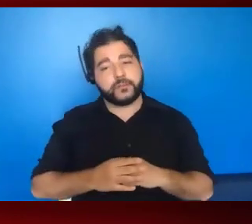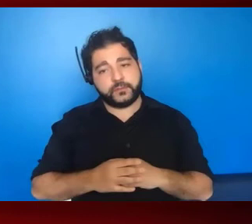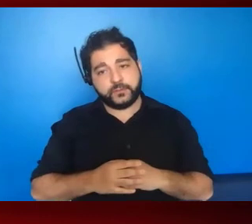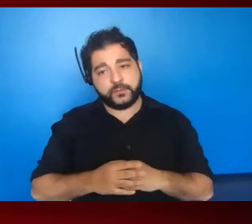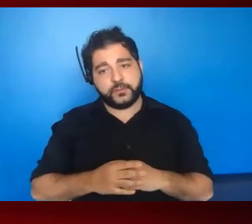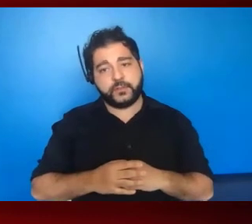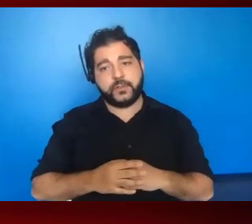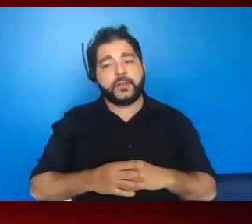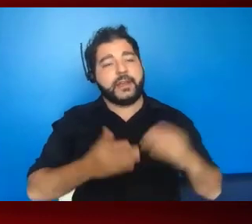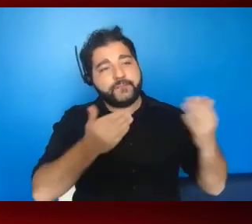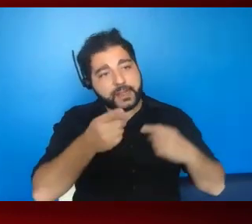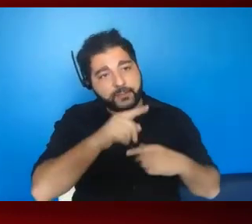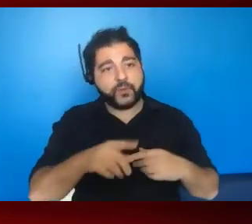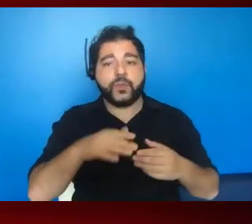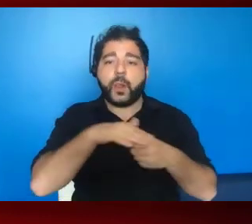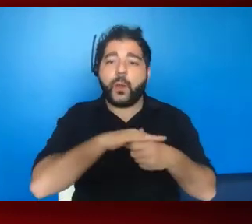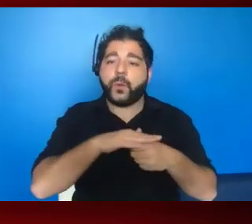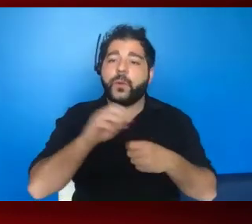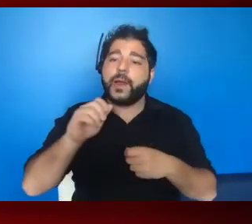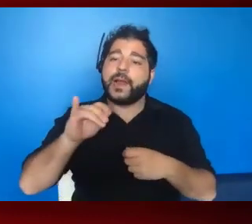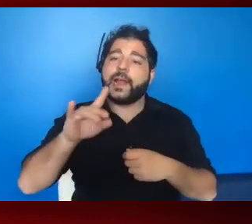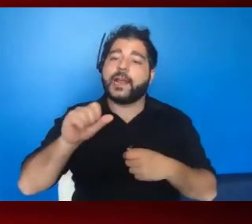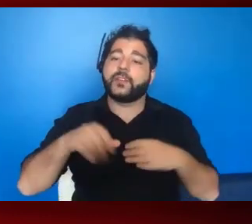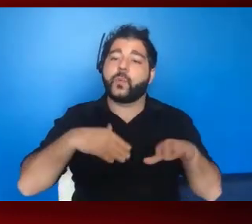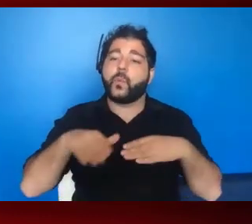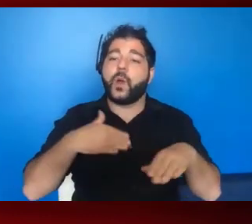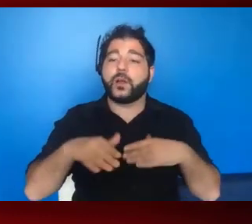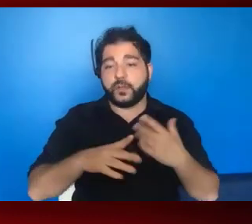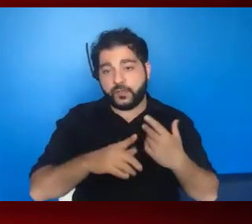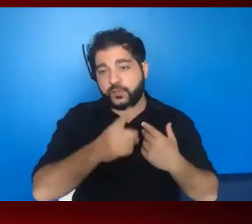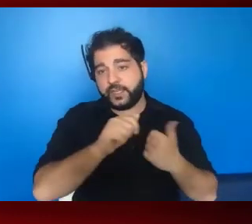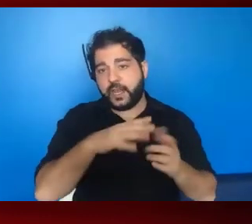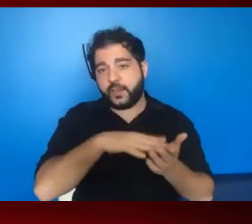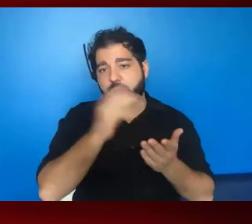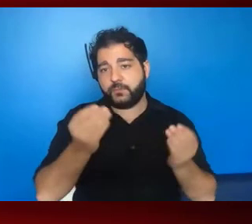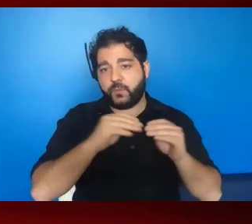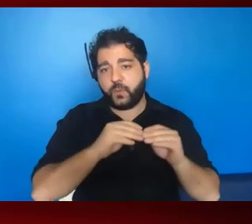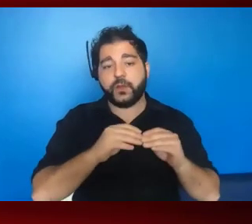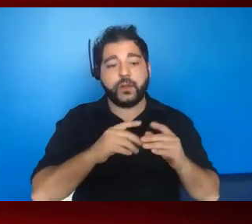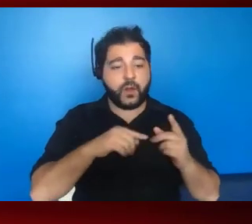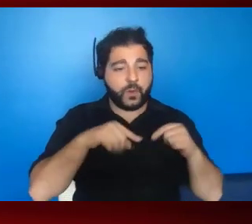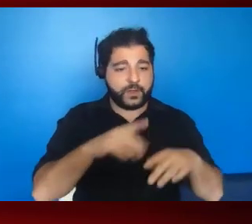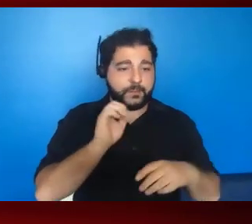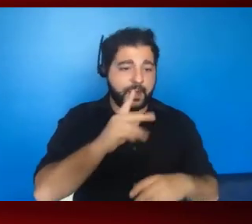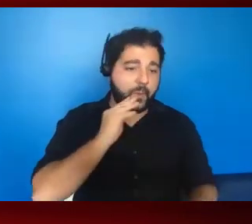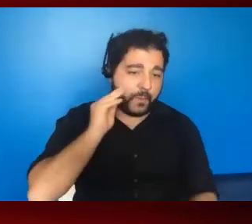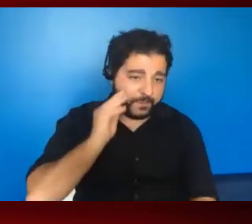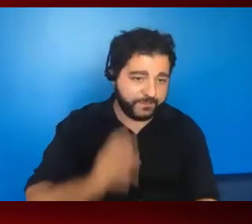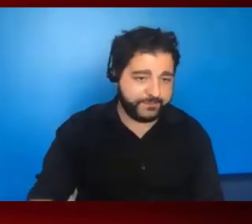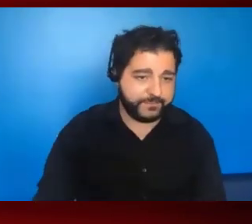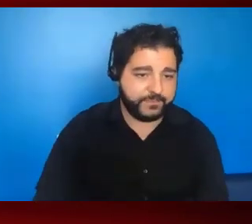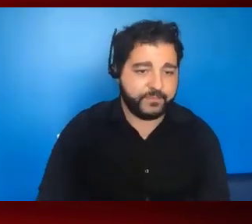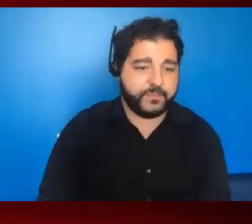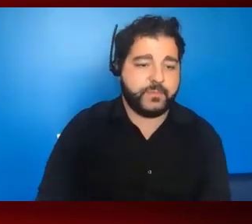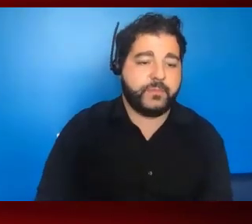AIDS walks, your local AIDS walks to join those efforts so they can learn more than when they're back home, actually on the ground in your